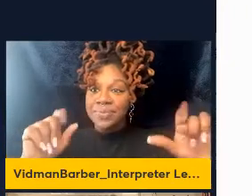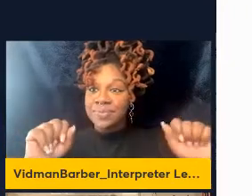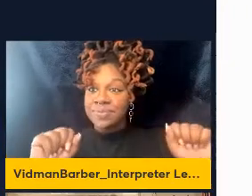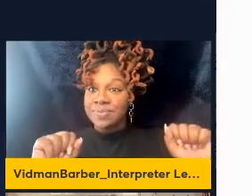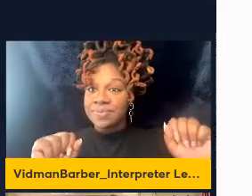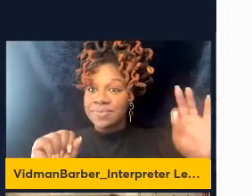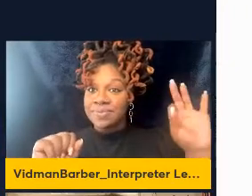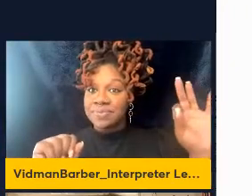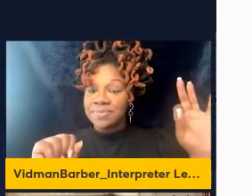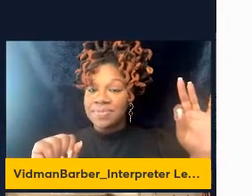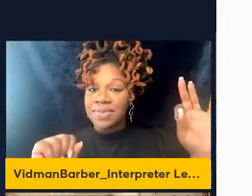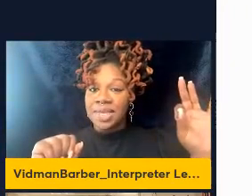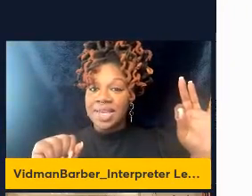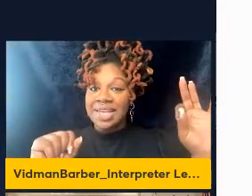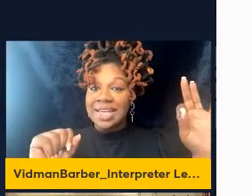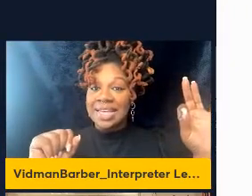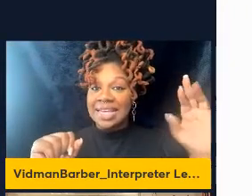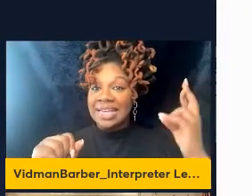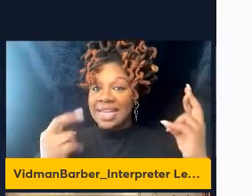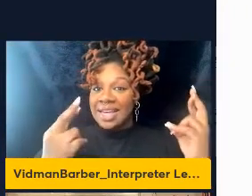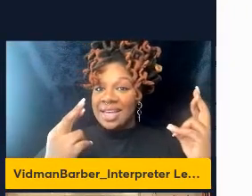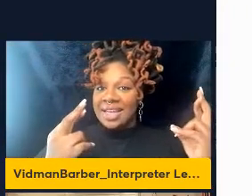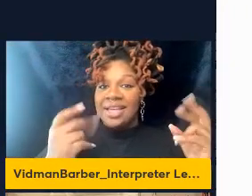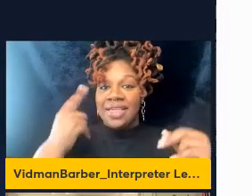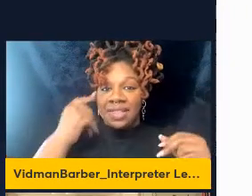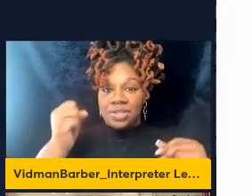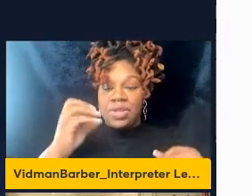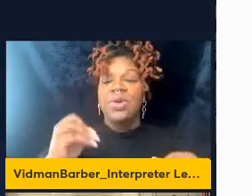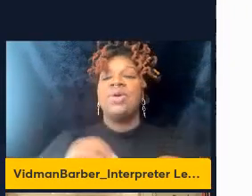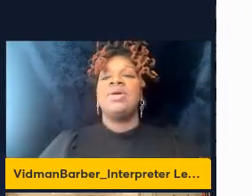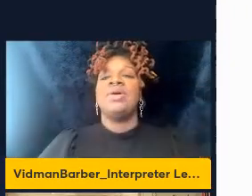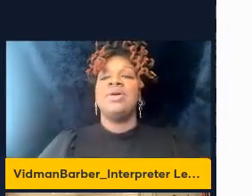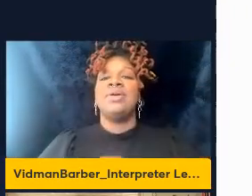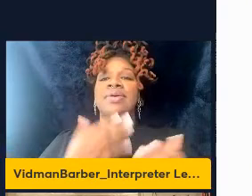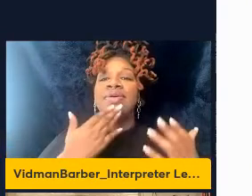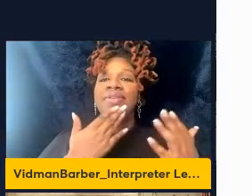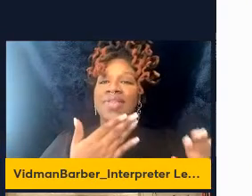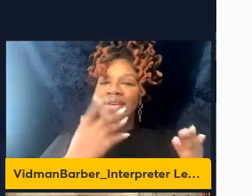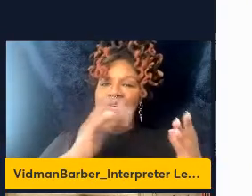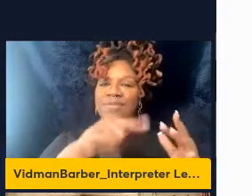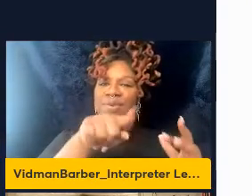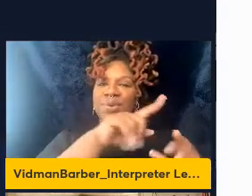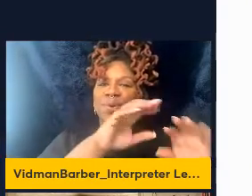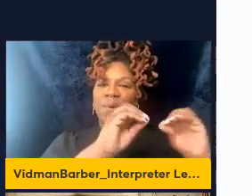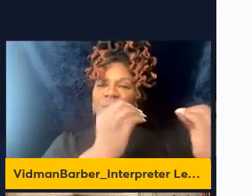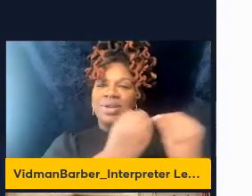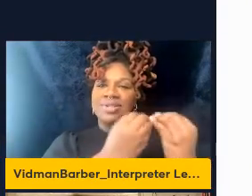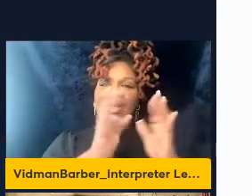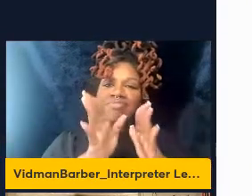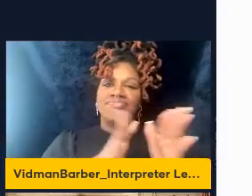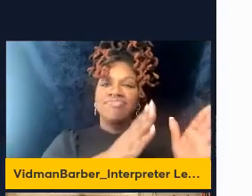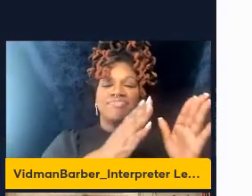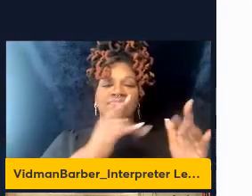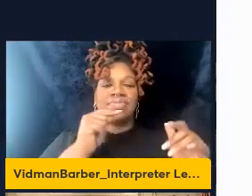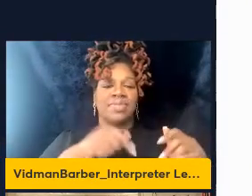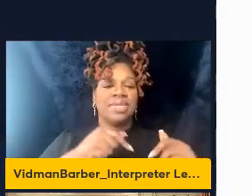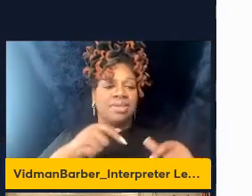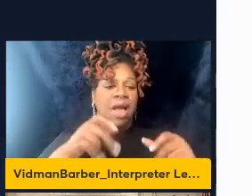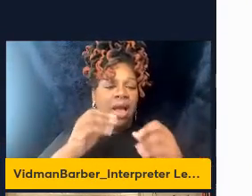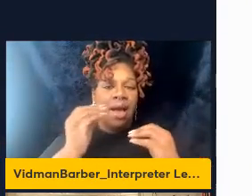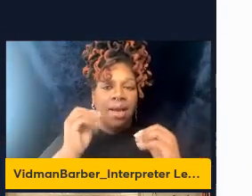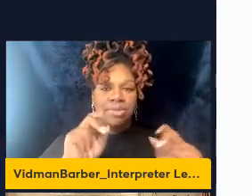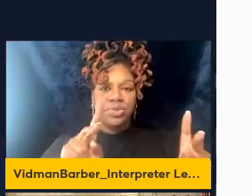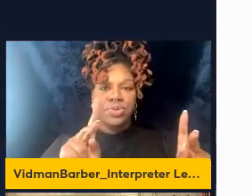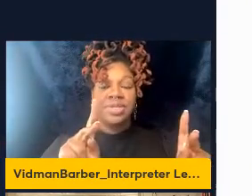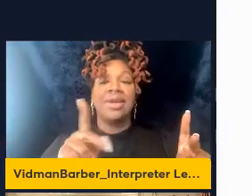would think so. And yeah, so thank you to the organizing committee for this great opportunity. And I'm going to